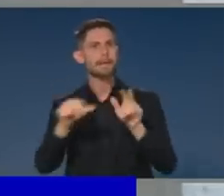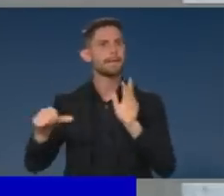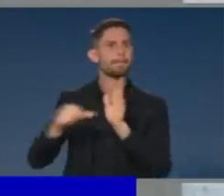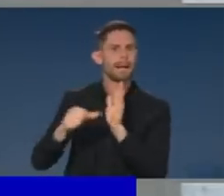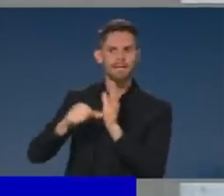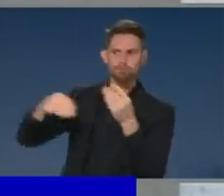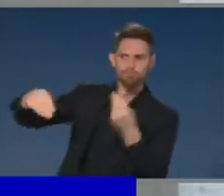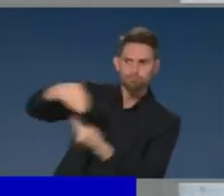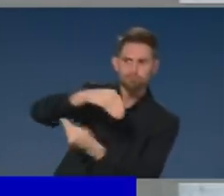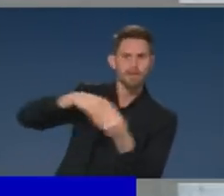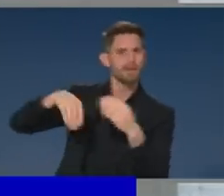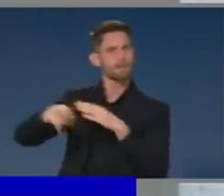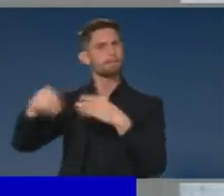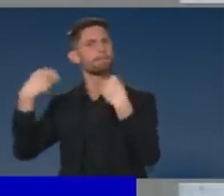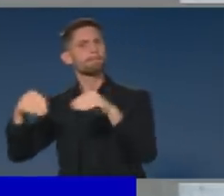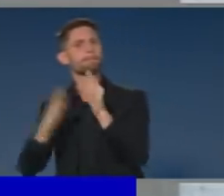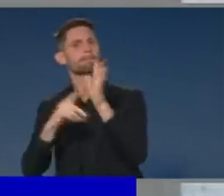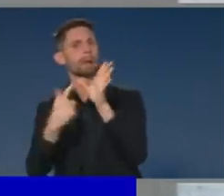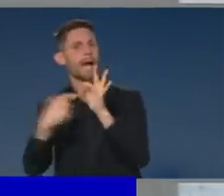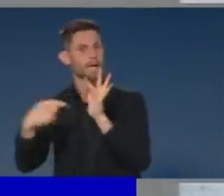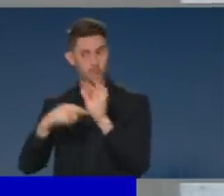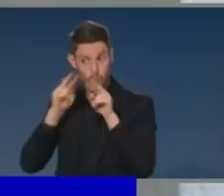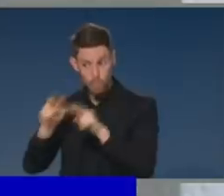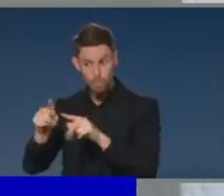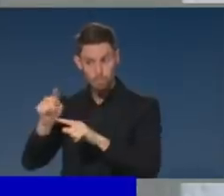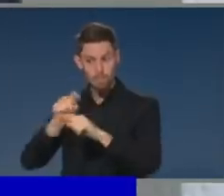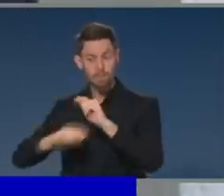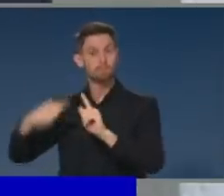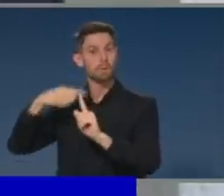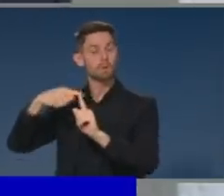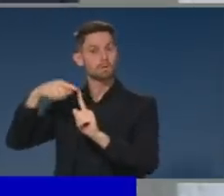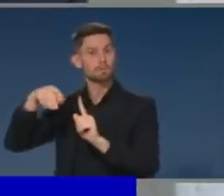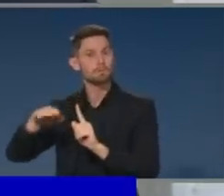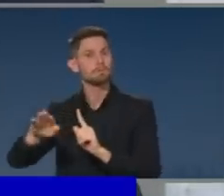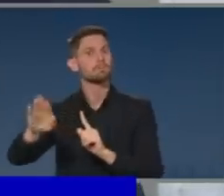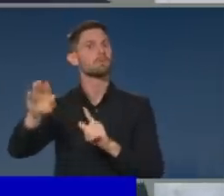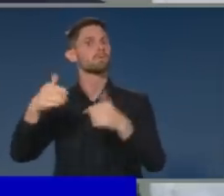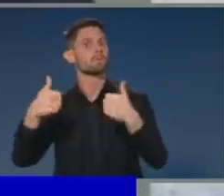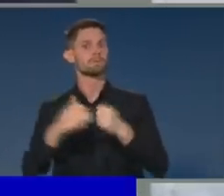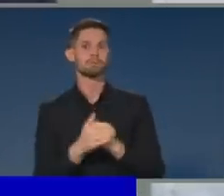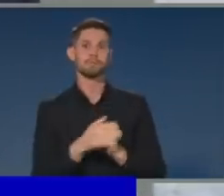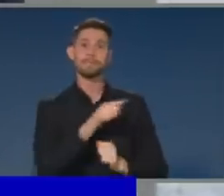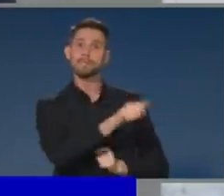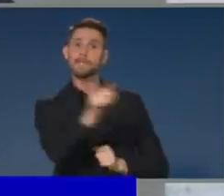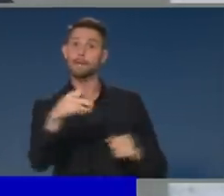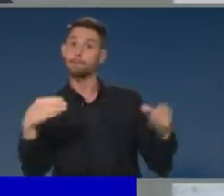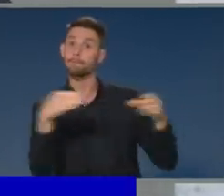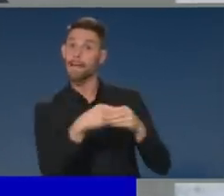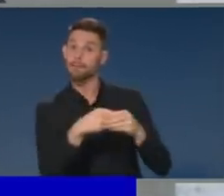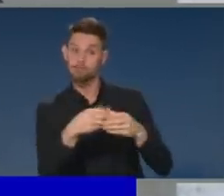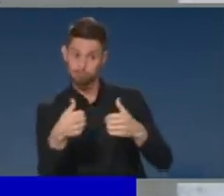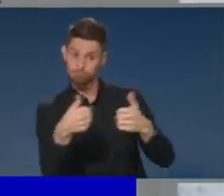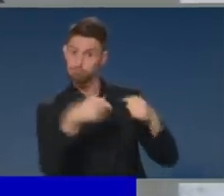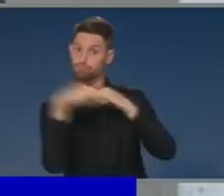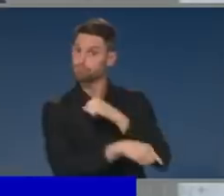they remain very functional. We noted that our banking system has stood up well, but we must